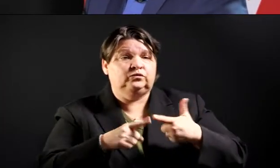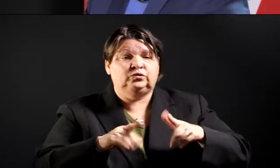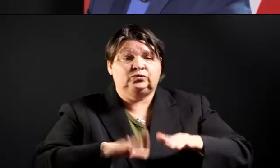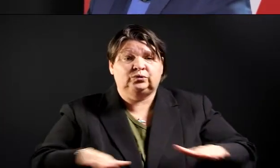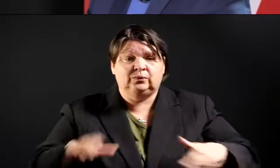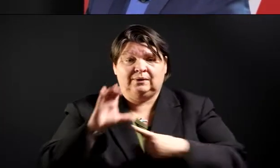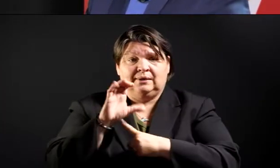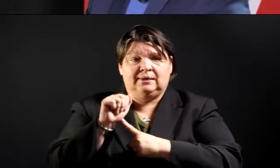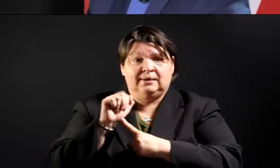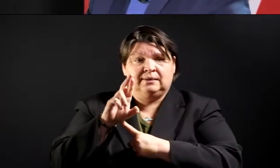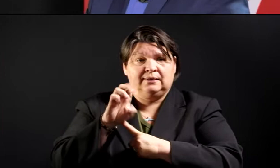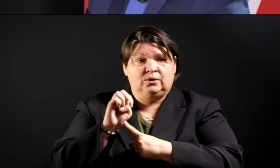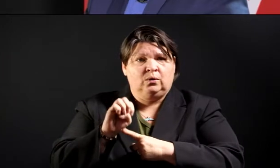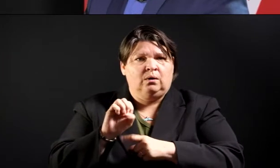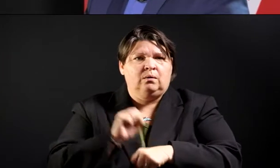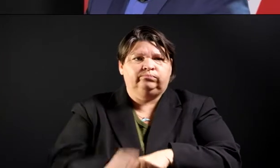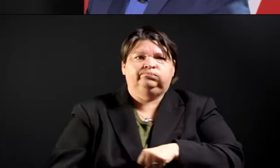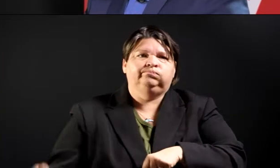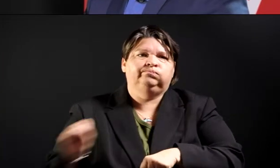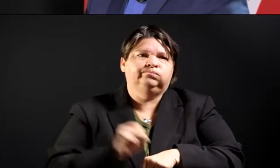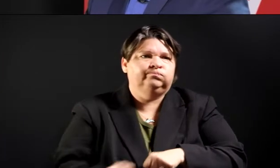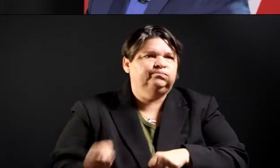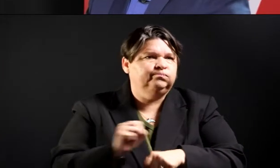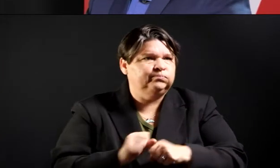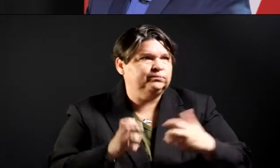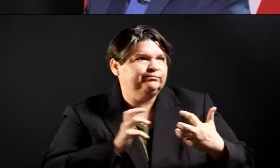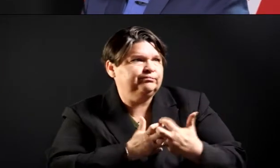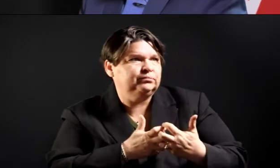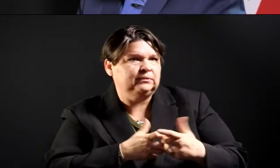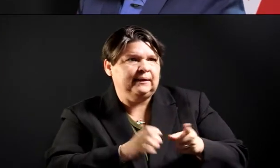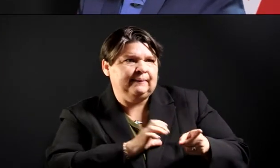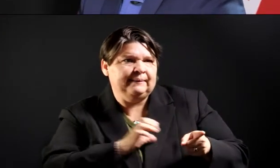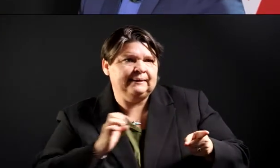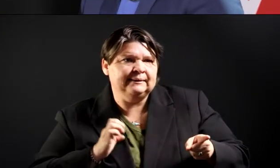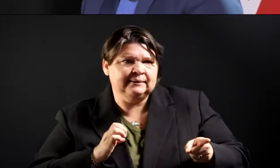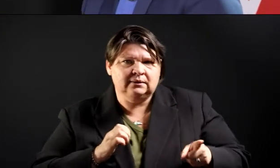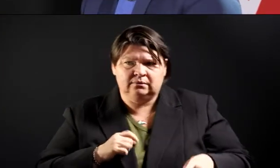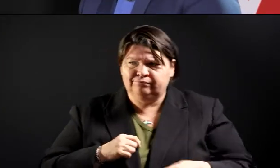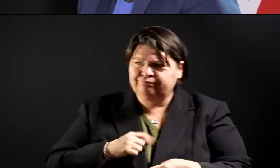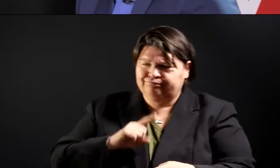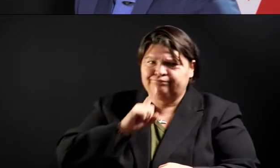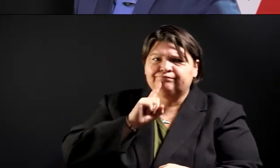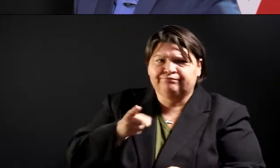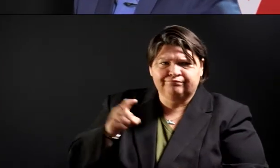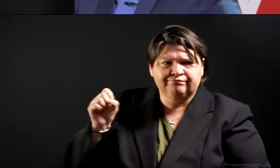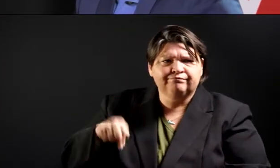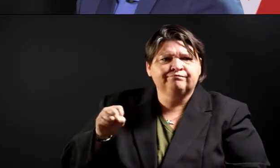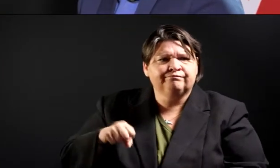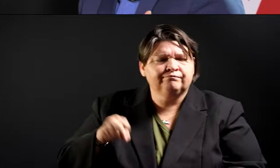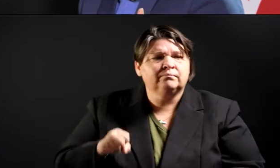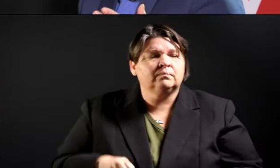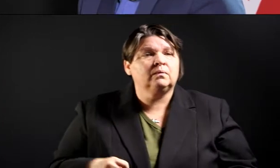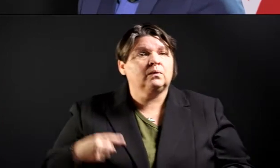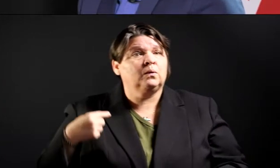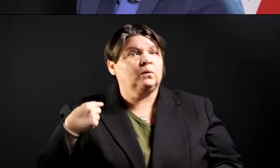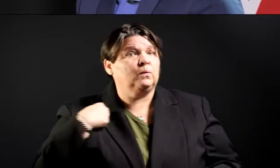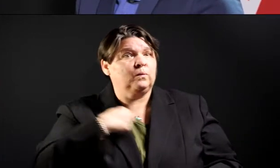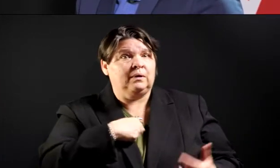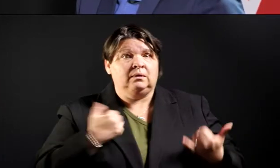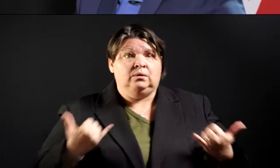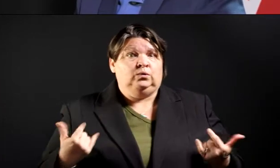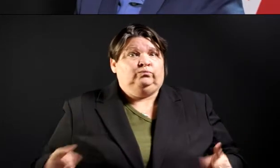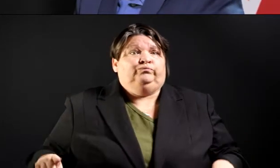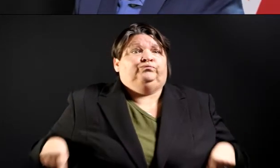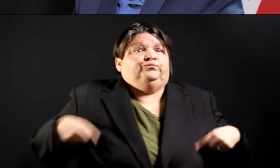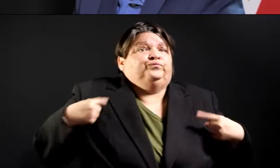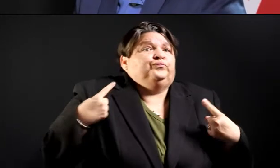child care. Can you tell us about your committee's progress on child care issues? Yes, ma'am. What we have been doing in child care issues is relying, again,